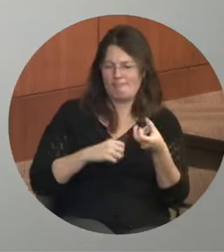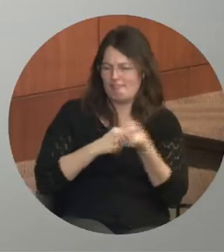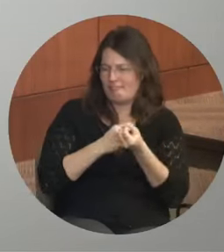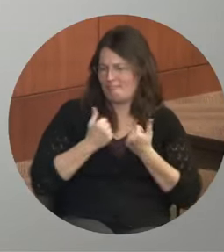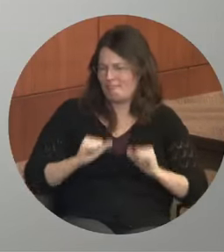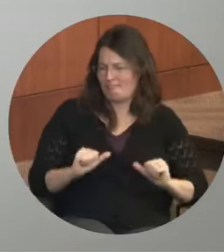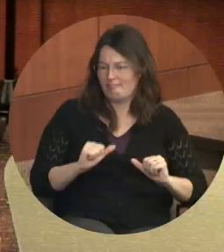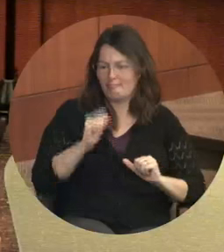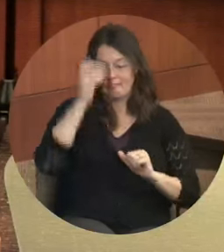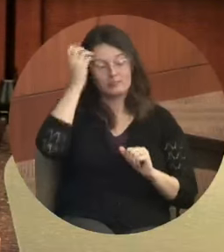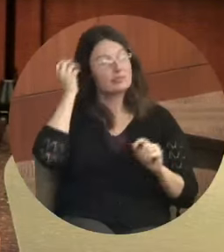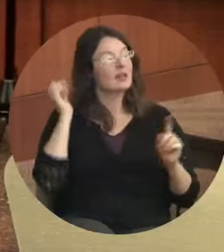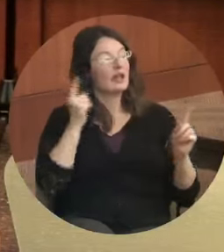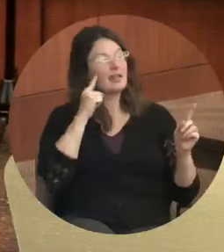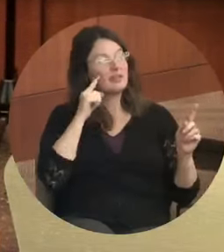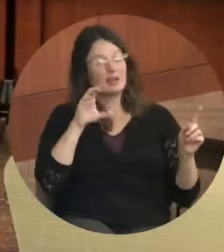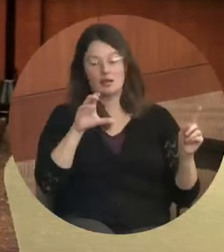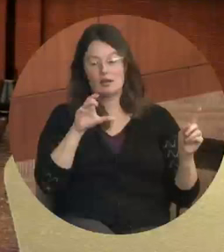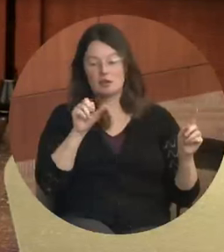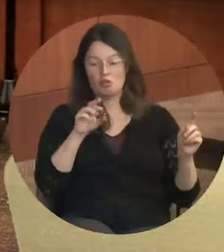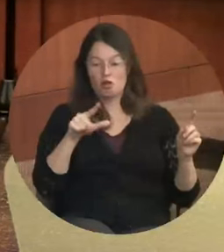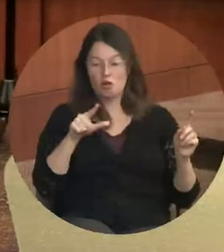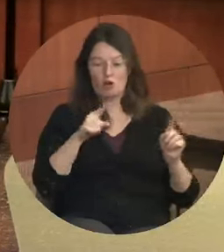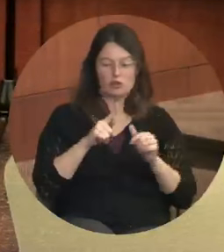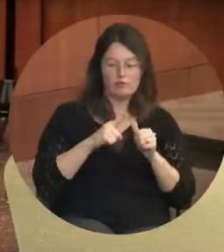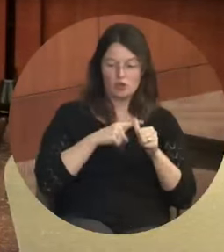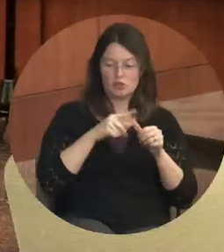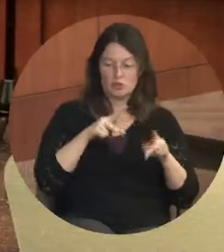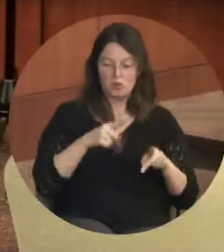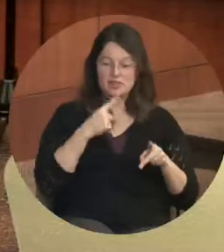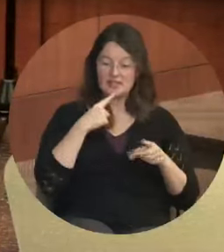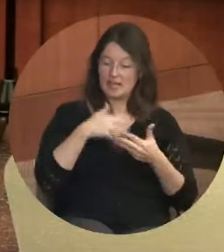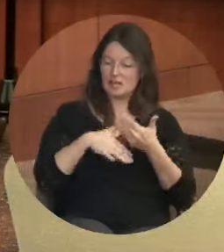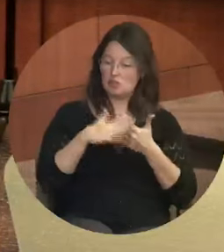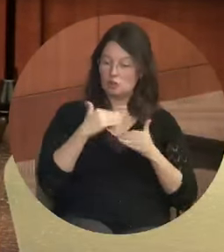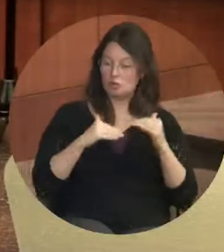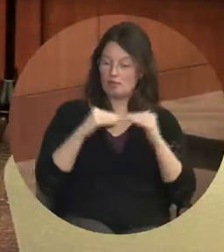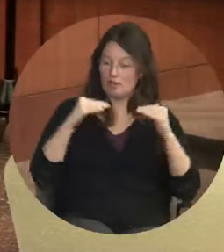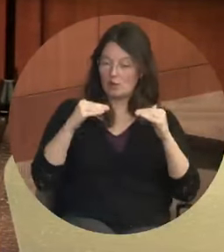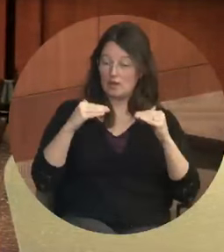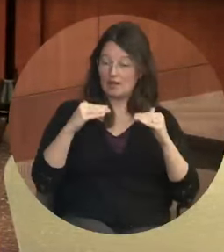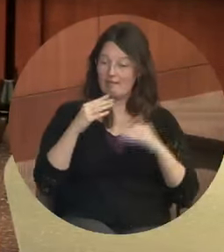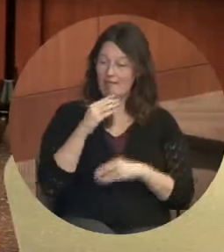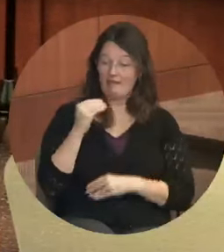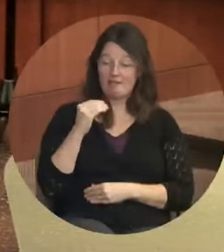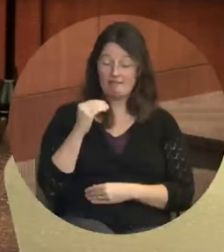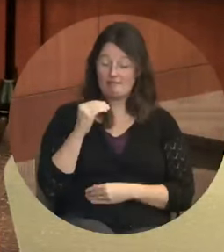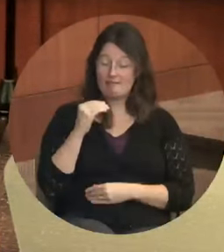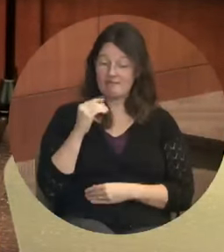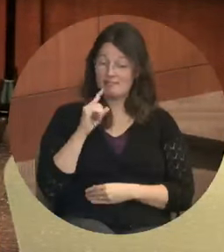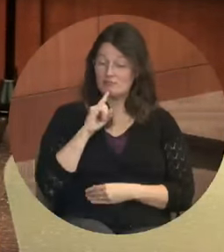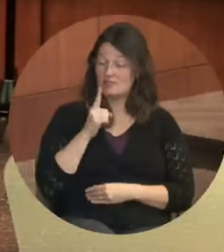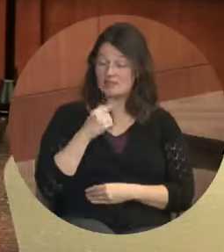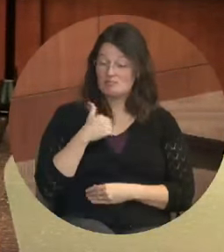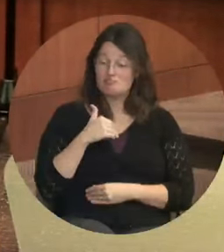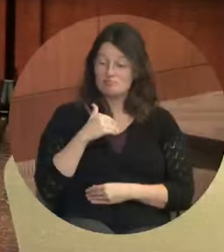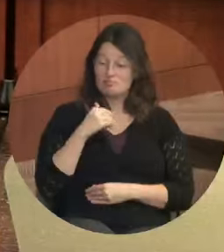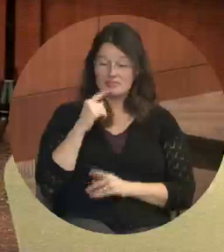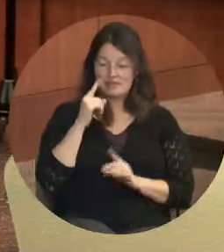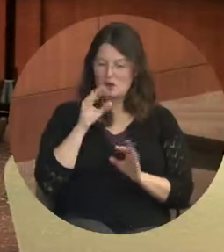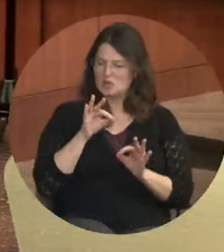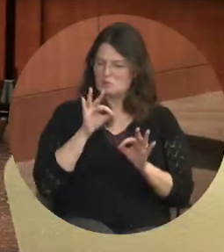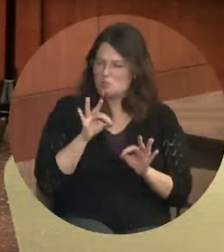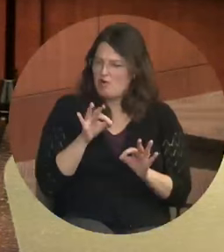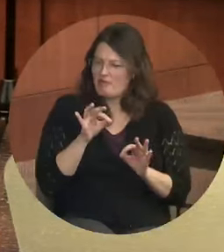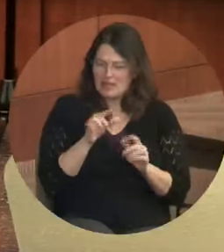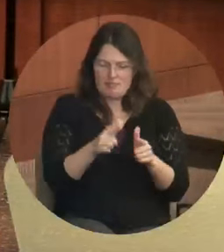Carl, you might have been the first one to say the word social equity. And it just seemed to capture what it was we were talking about.